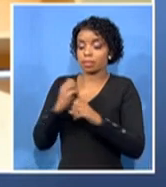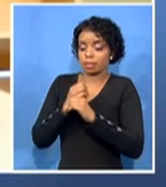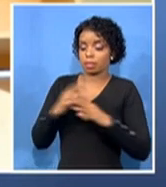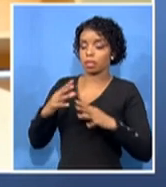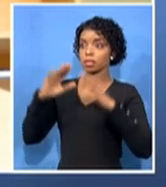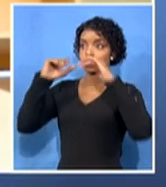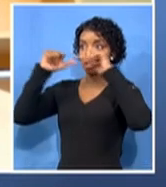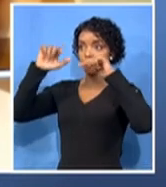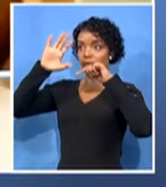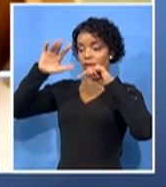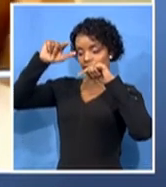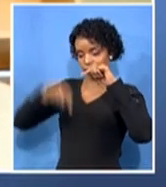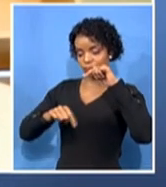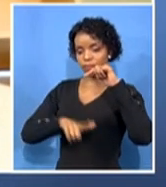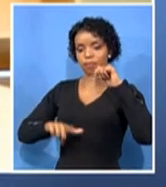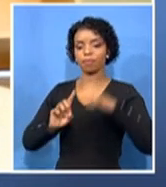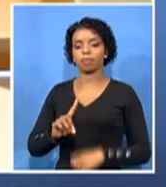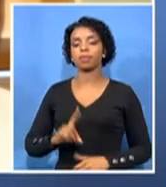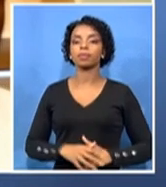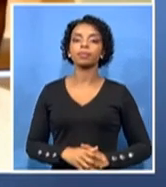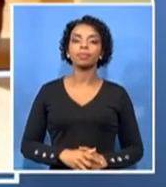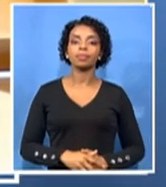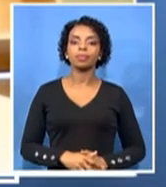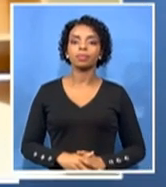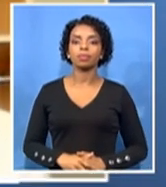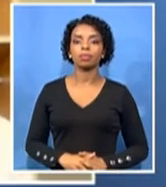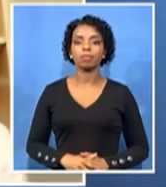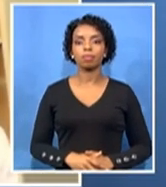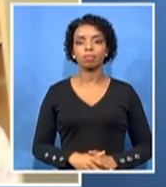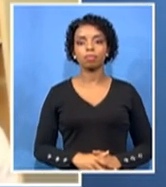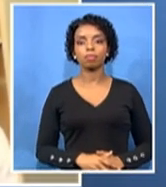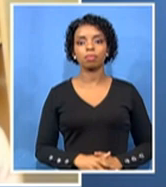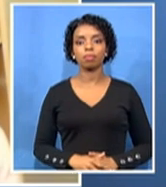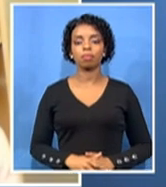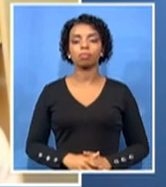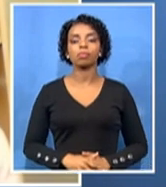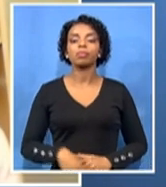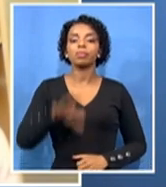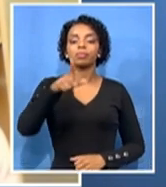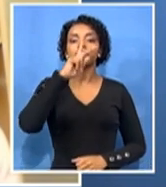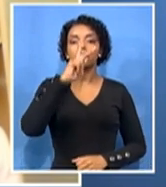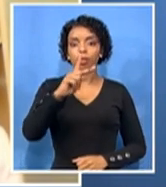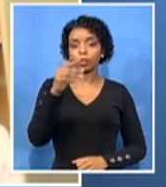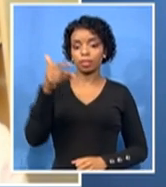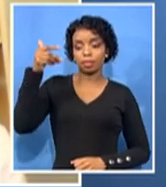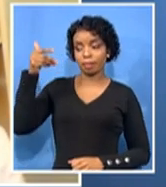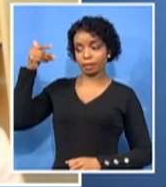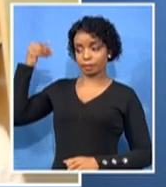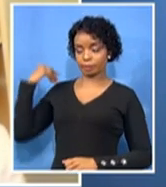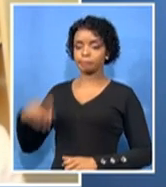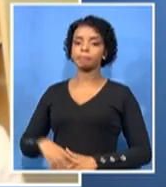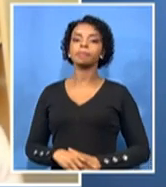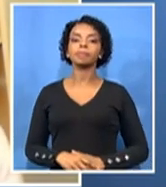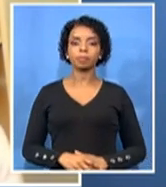Okay. Well, look, in the past, when we had the first wave, we have